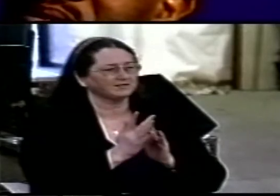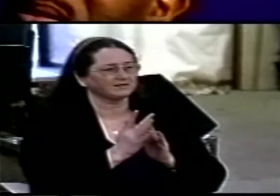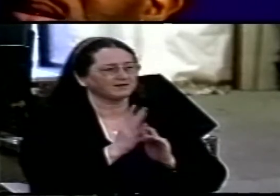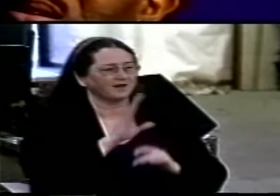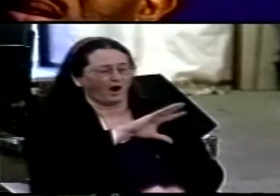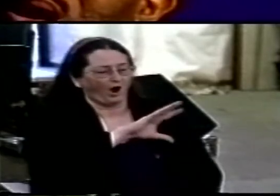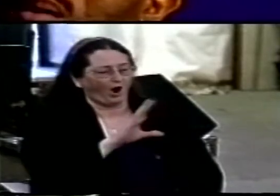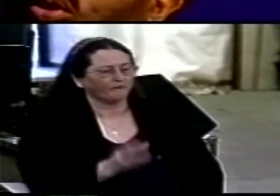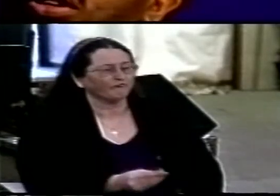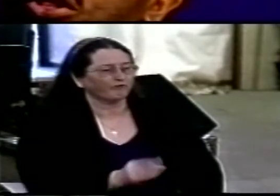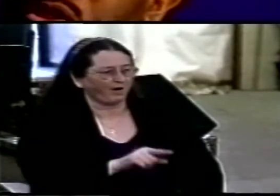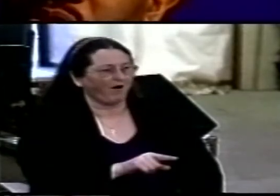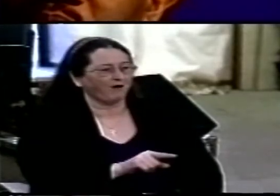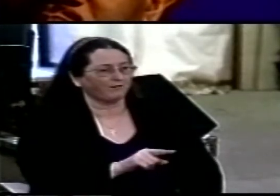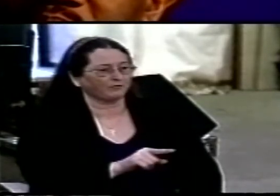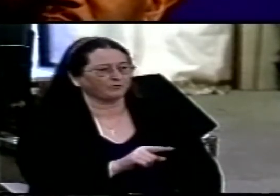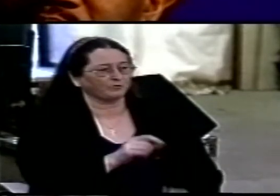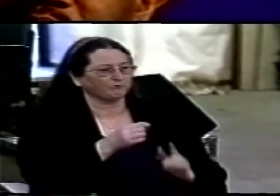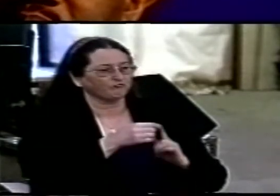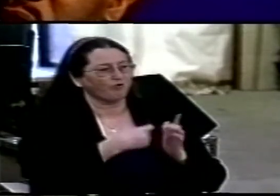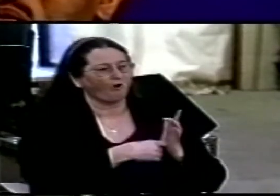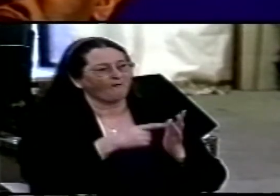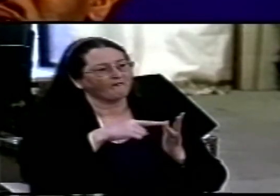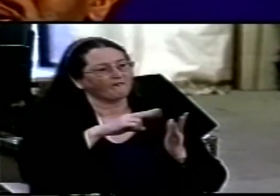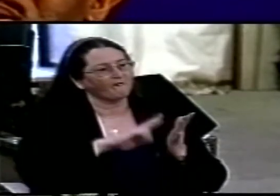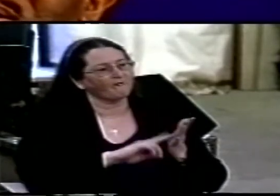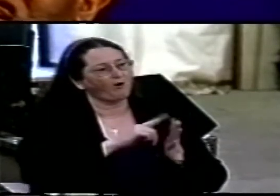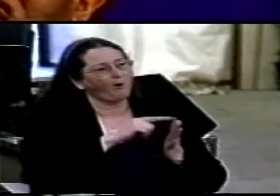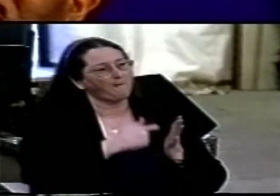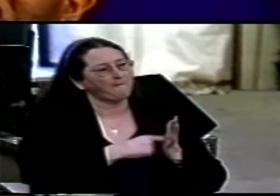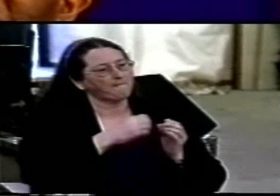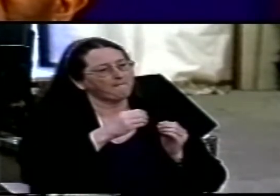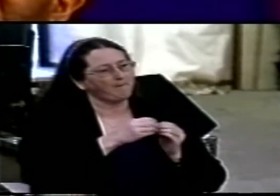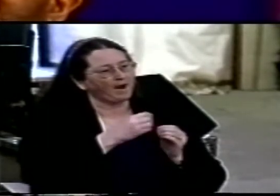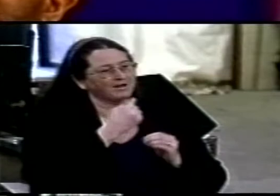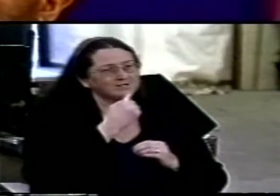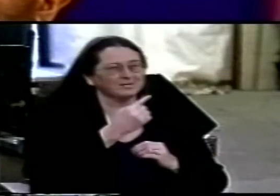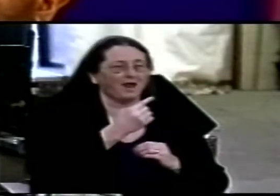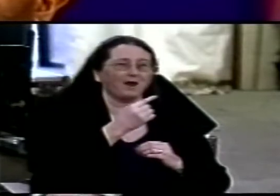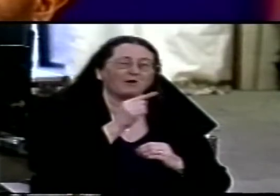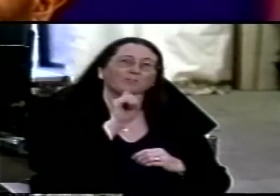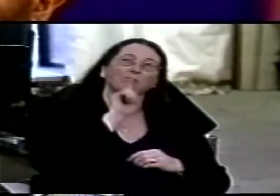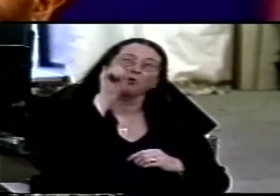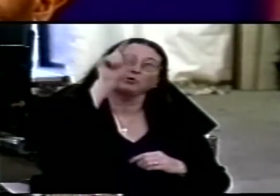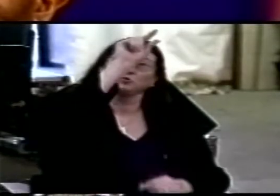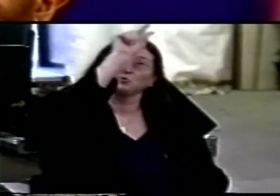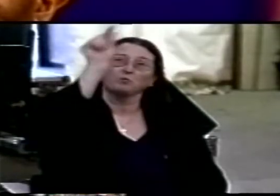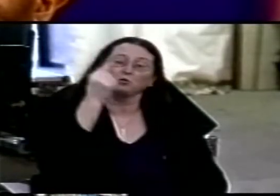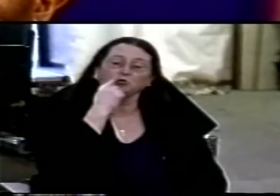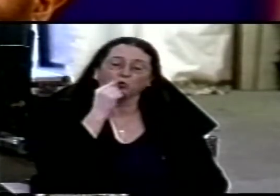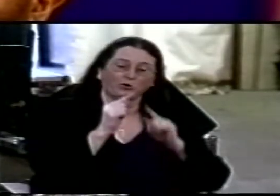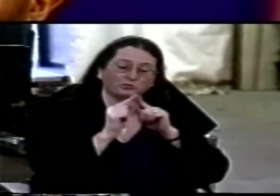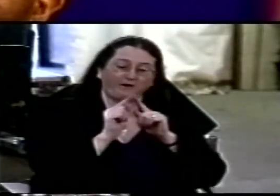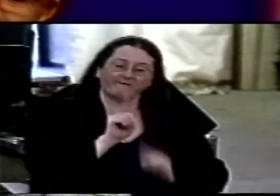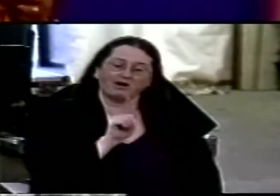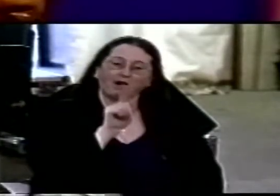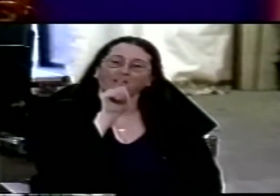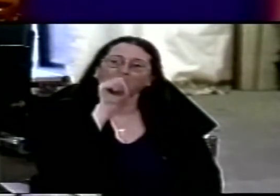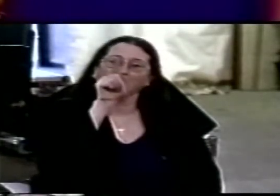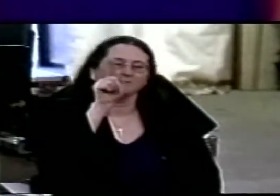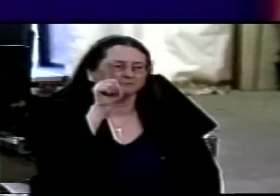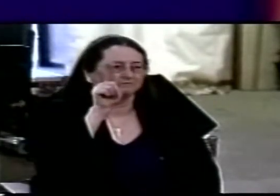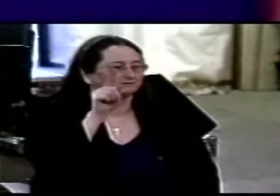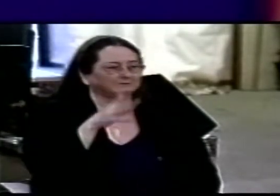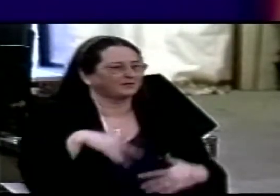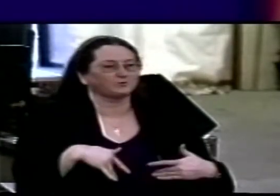this, I point you to the moon and you see my finger. I've heard